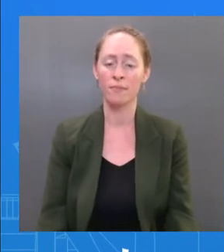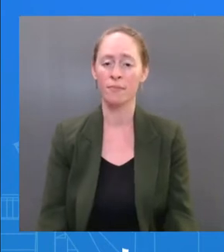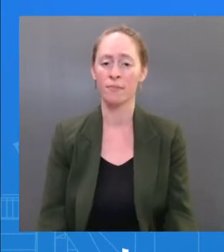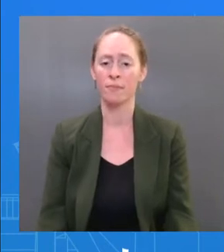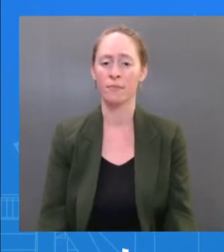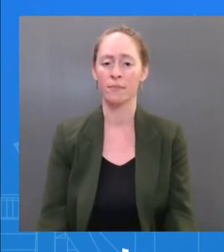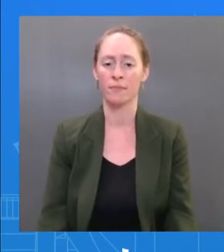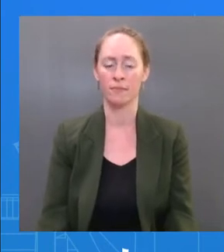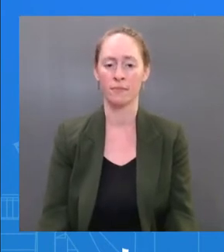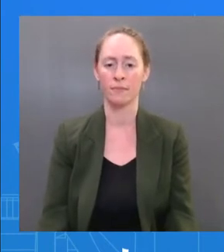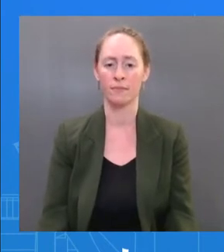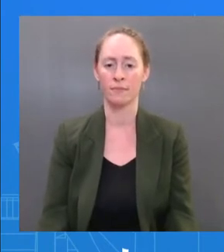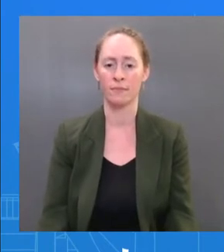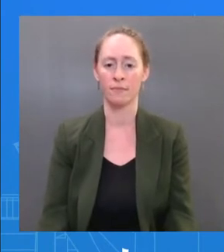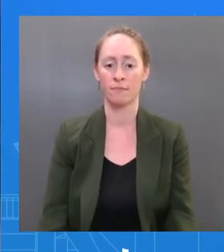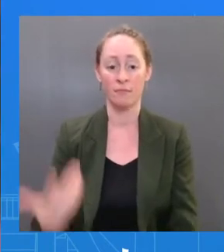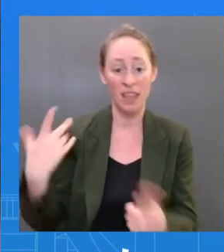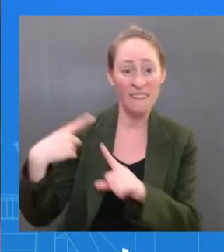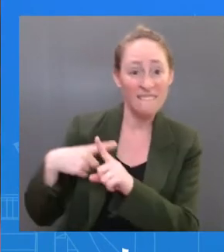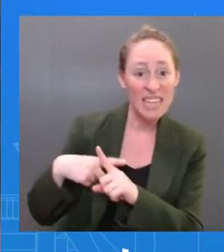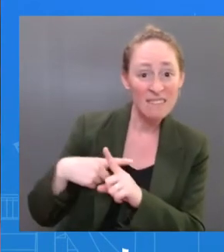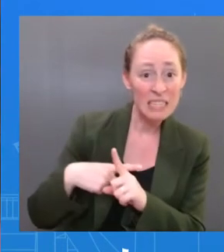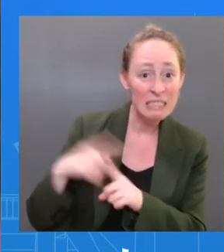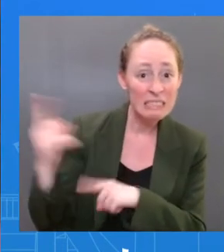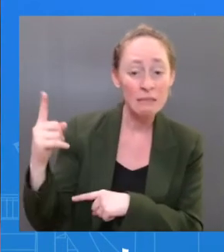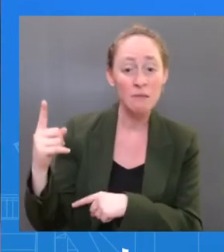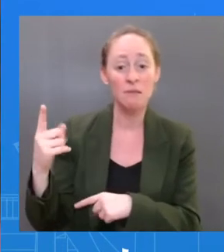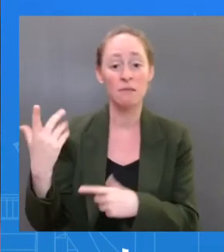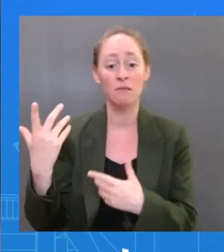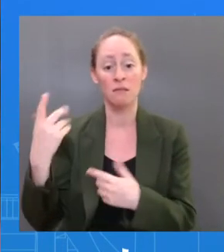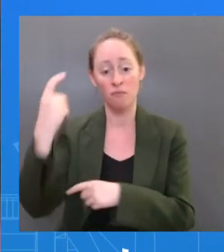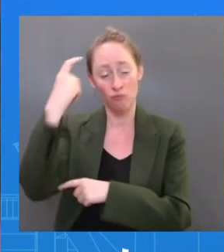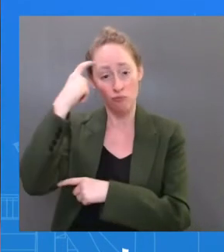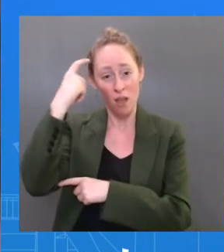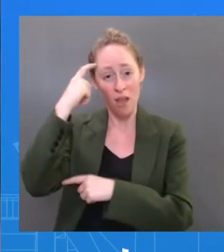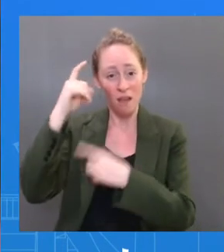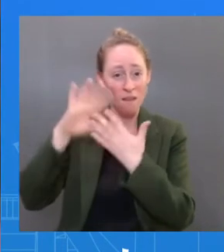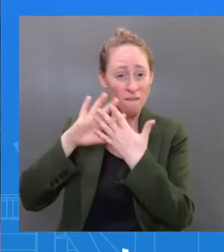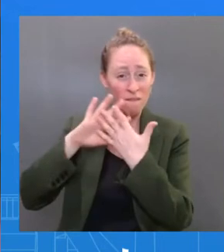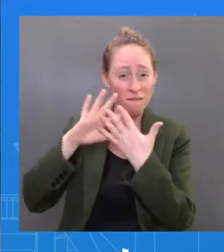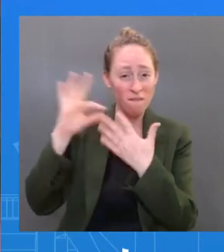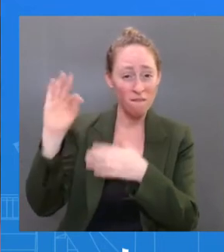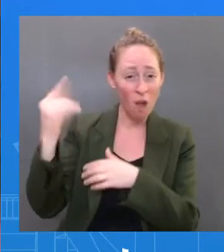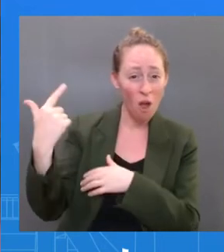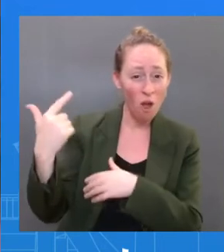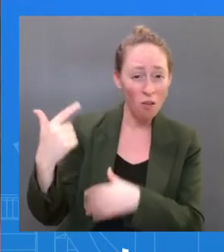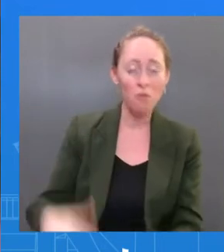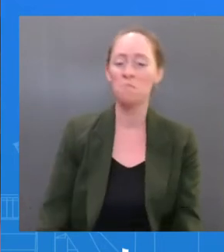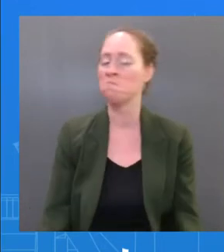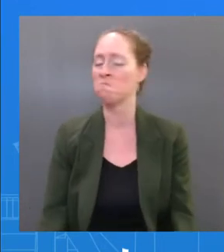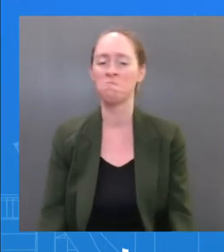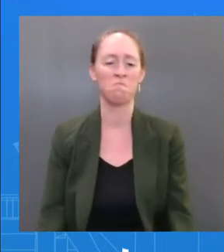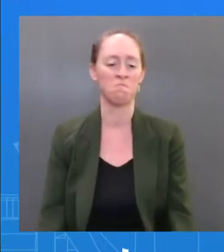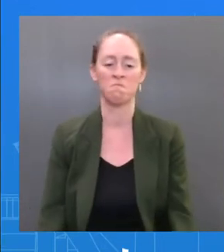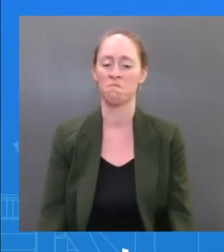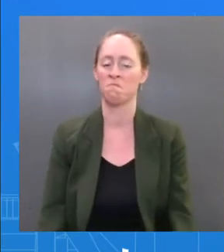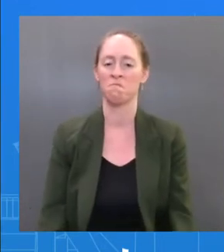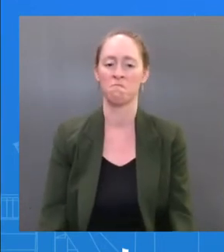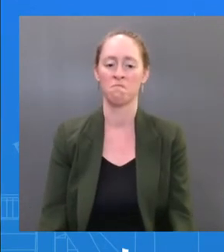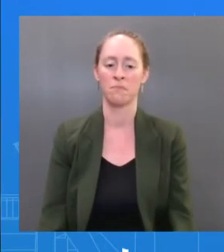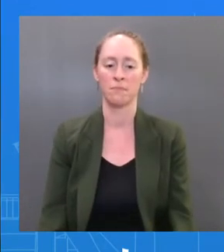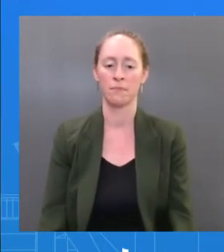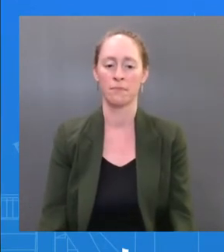And could we get the President's position here so that we can not play the game of telephone? I don't think this is a game of telephone.